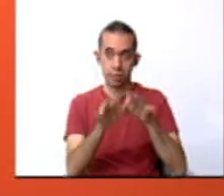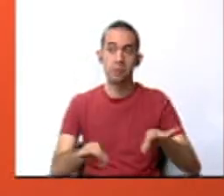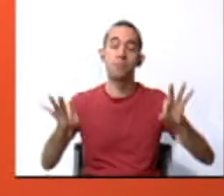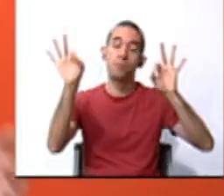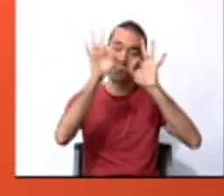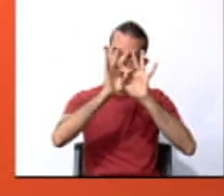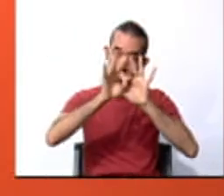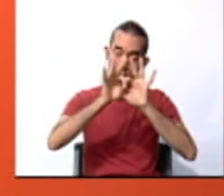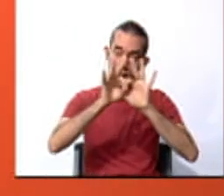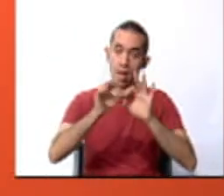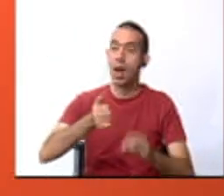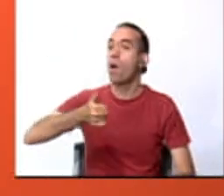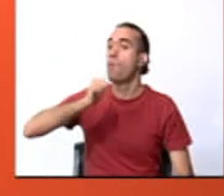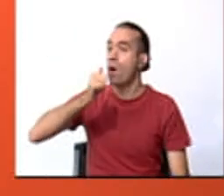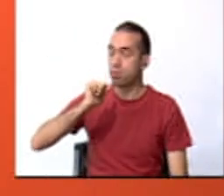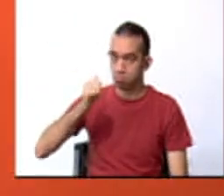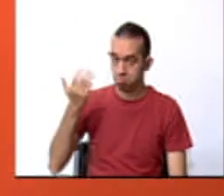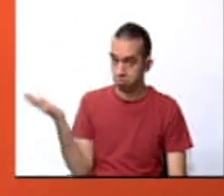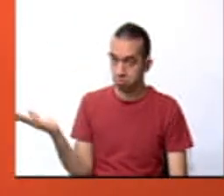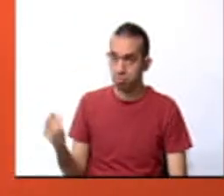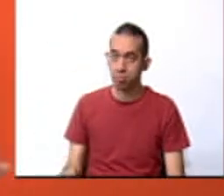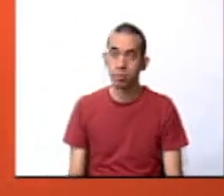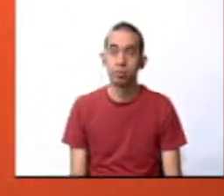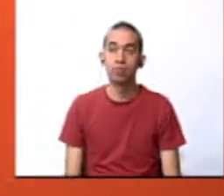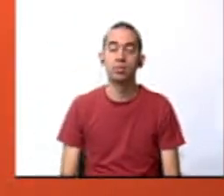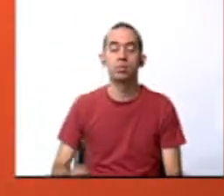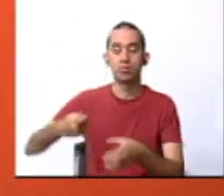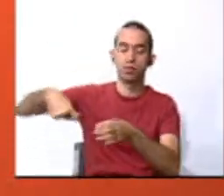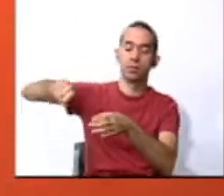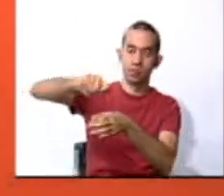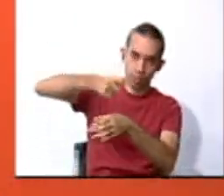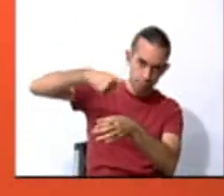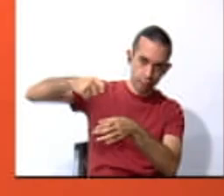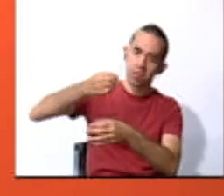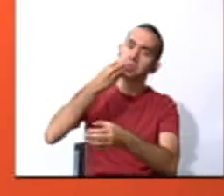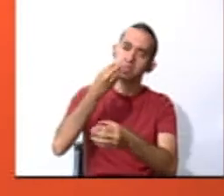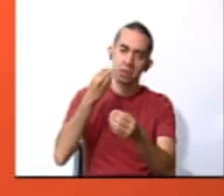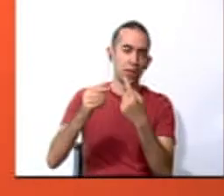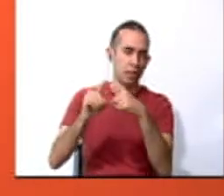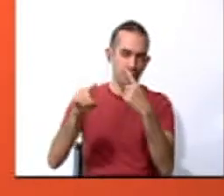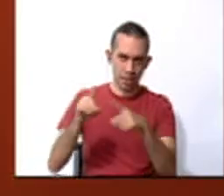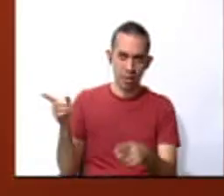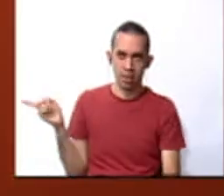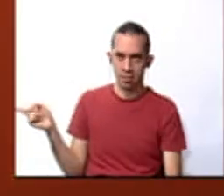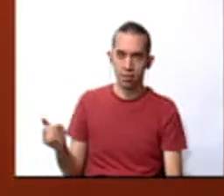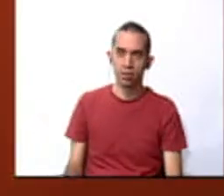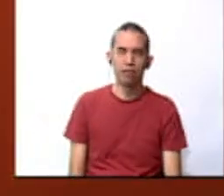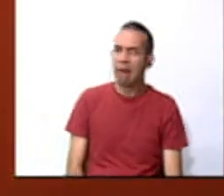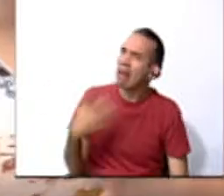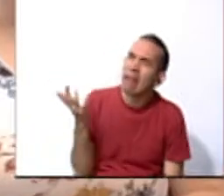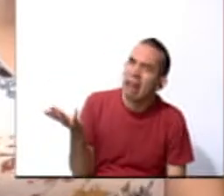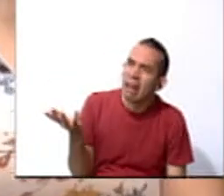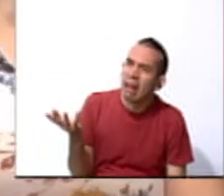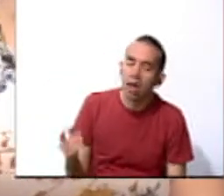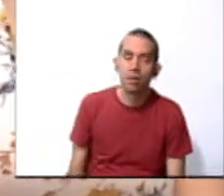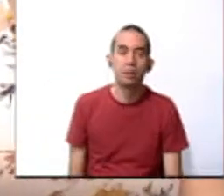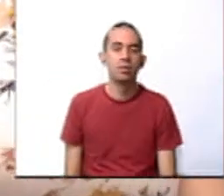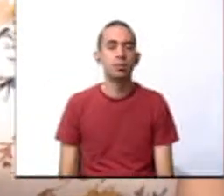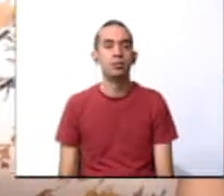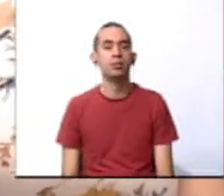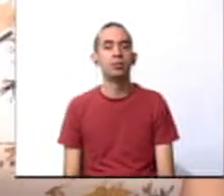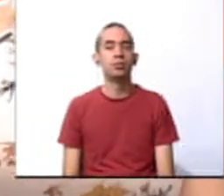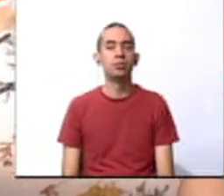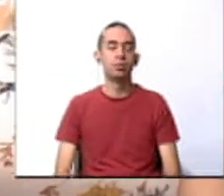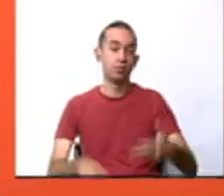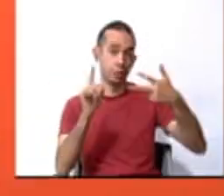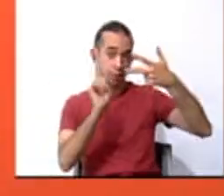water, canned food. What? Number